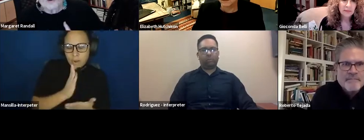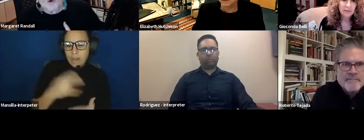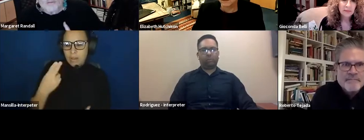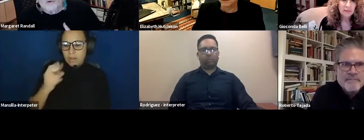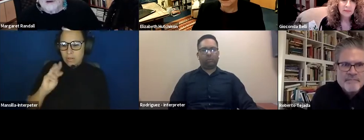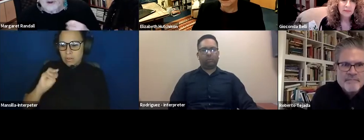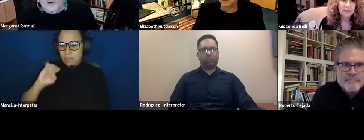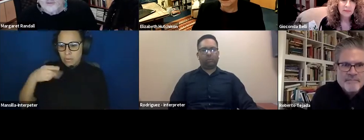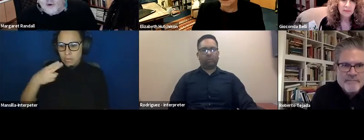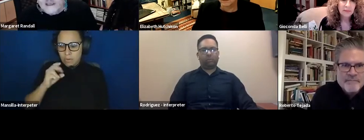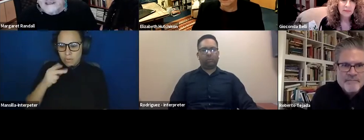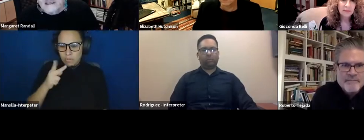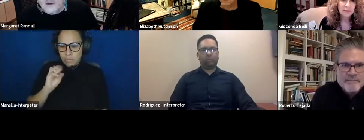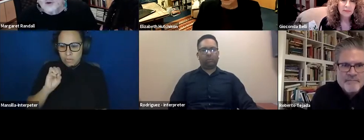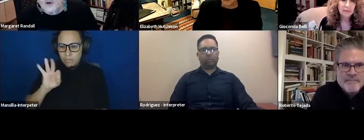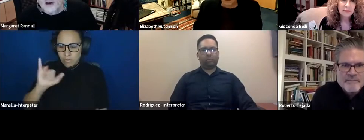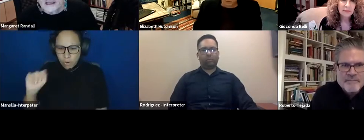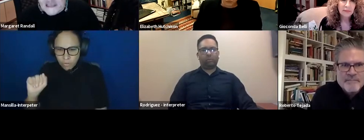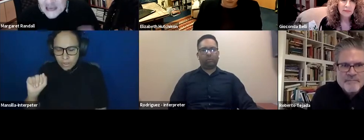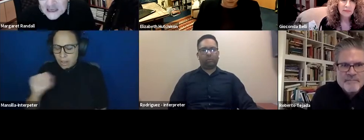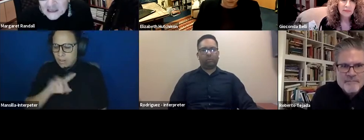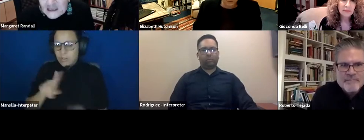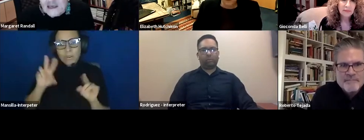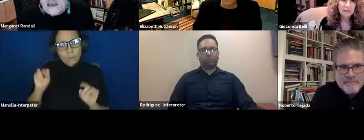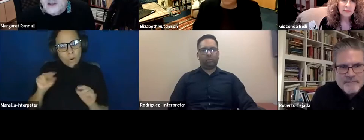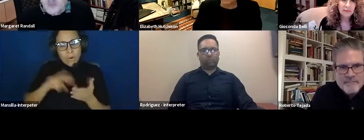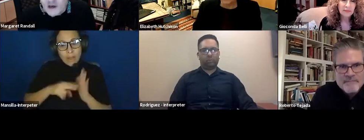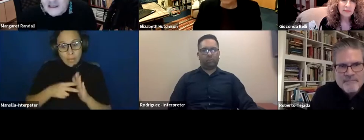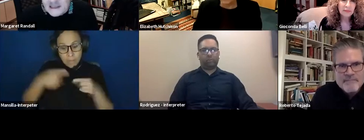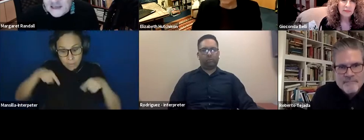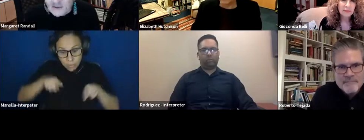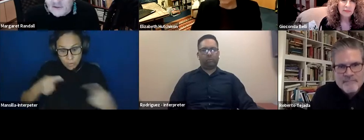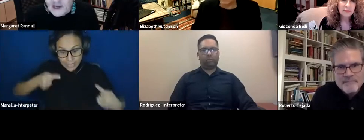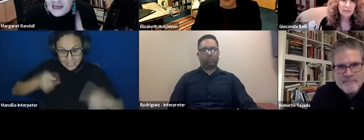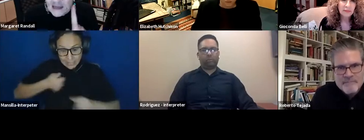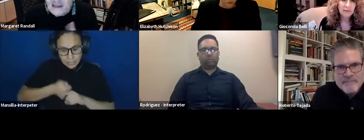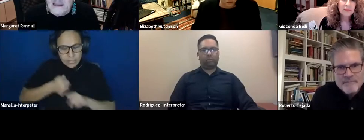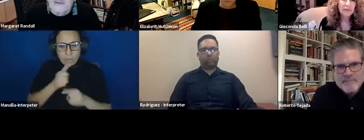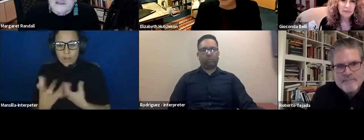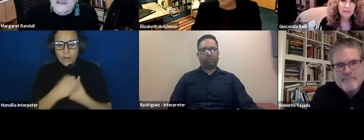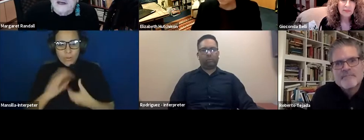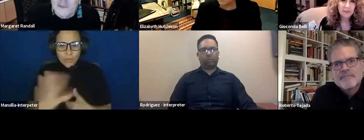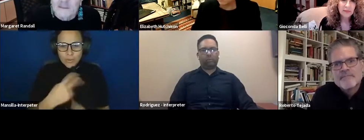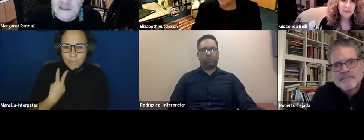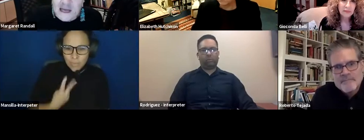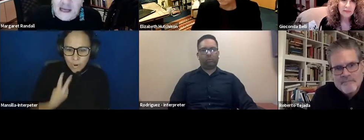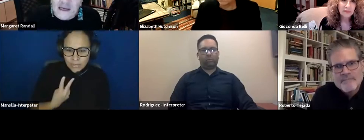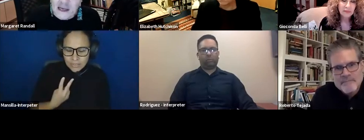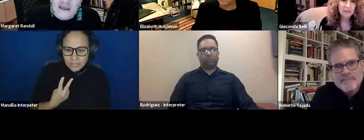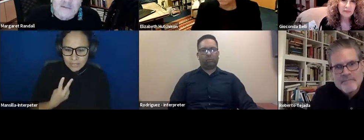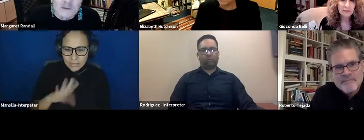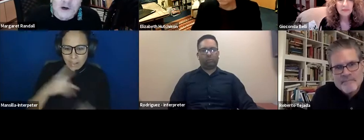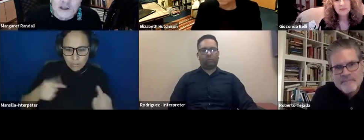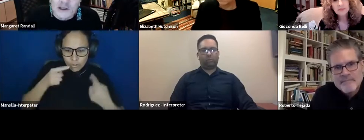really incorporate those voices and those struggles into the struggle itself. And I think that was a big mistake.